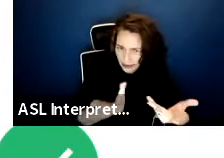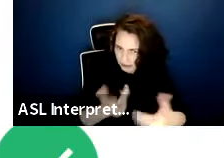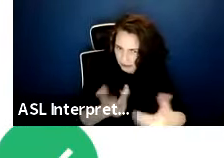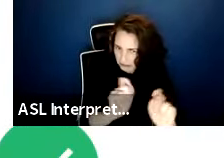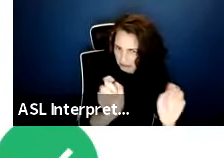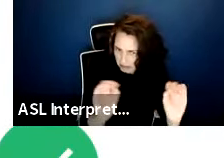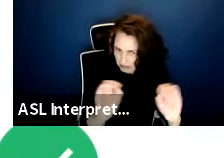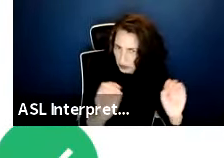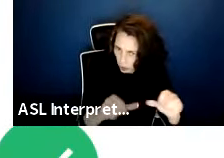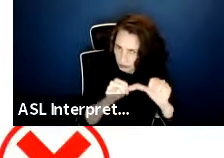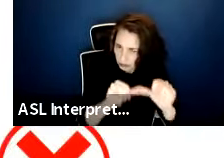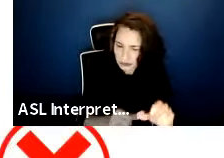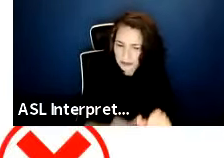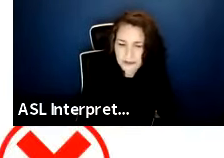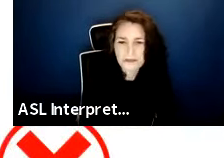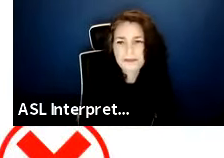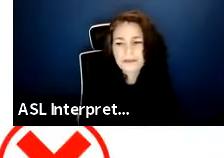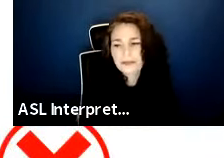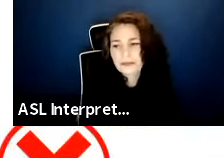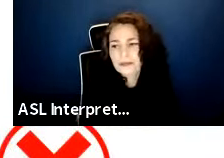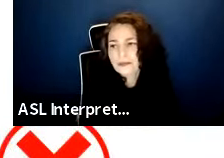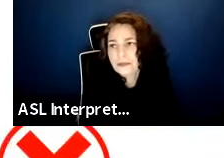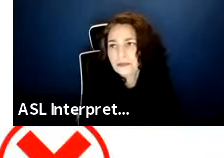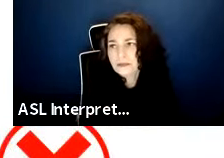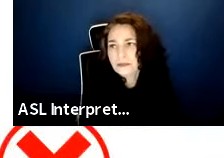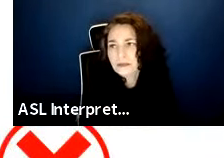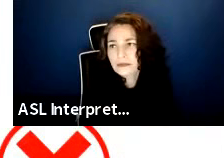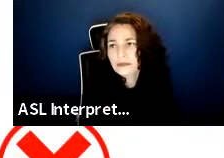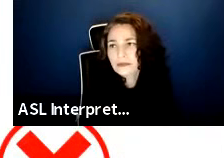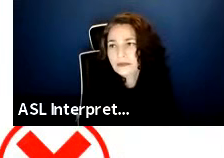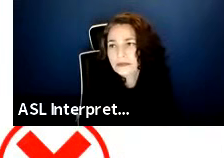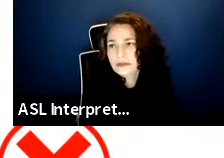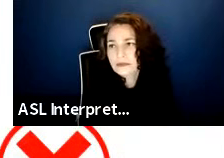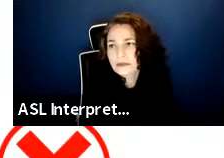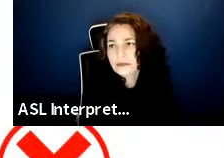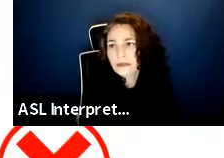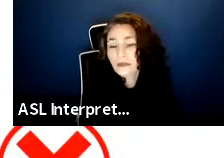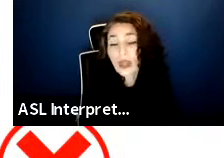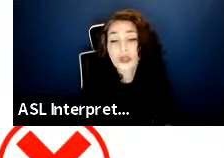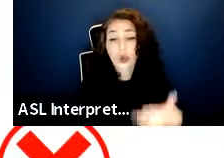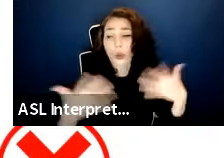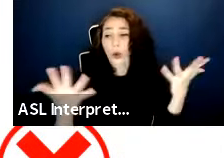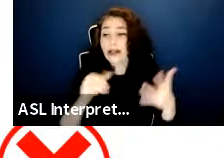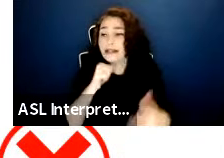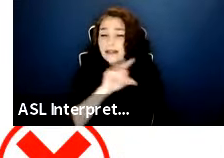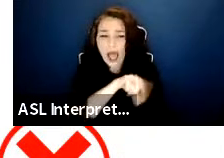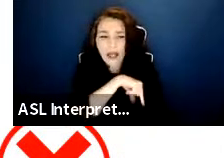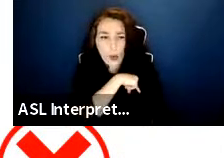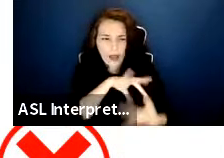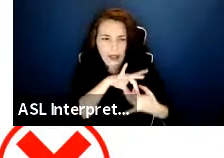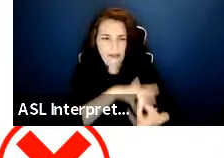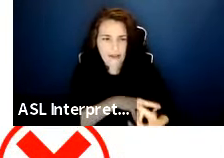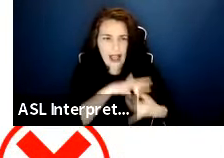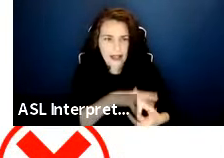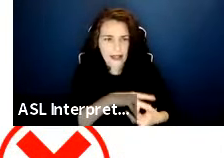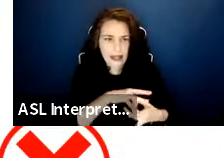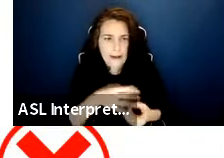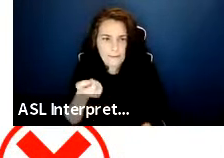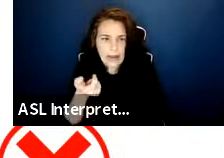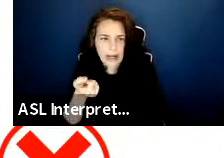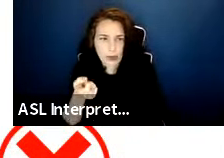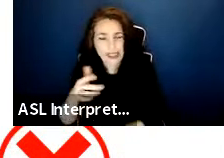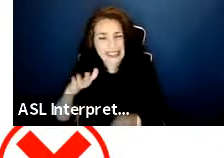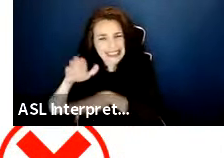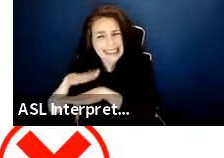Next slide, please. So what does not qualify for the micro? And caveat exactly what President Cartera said.